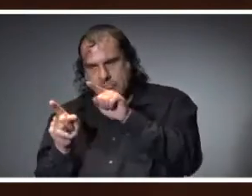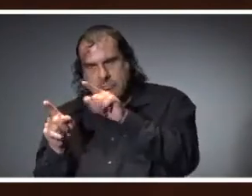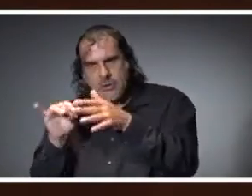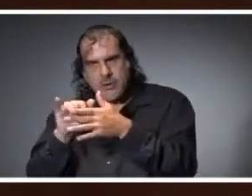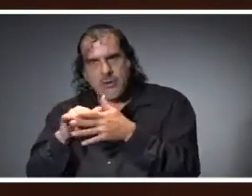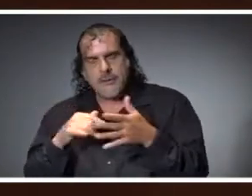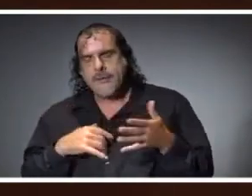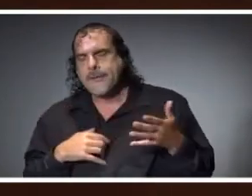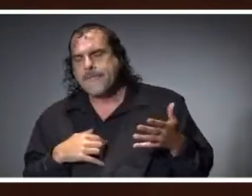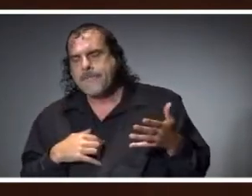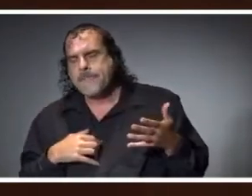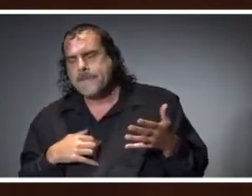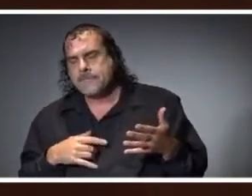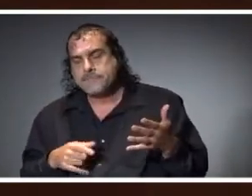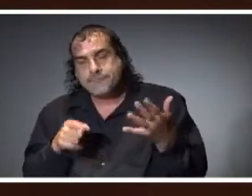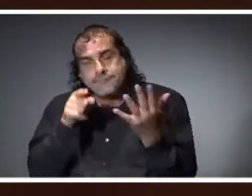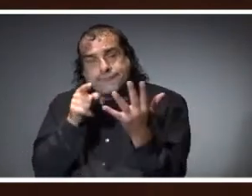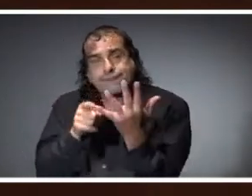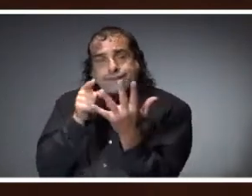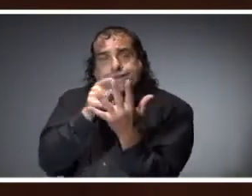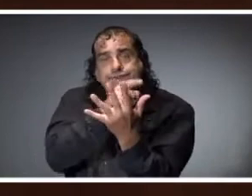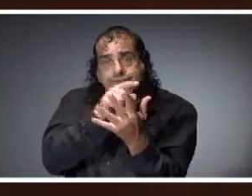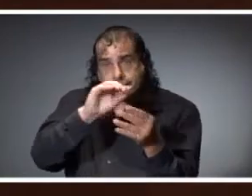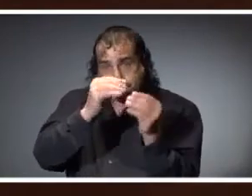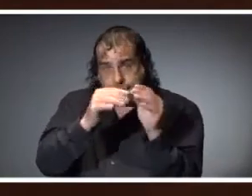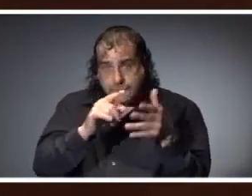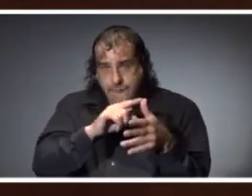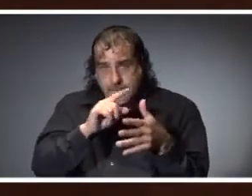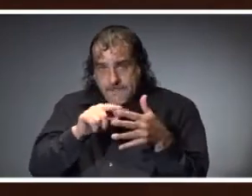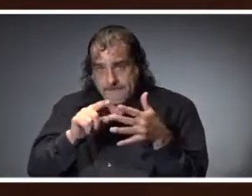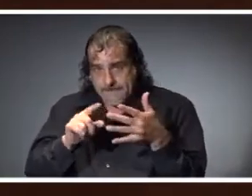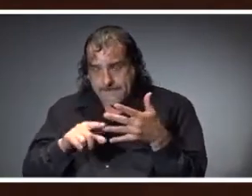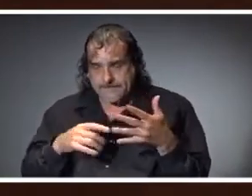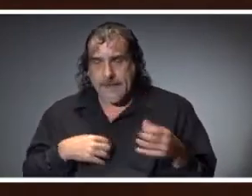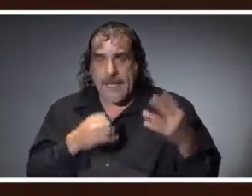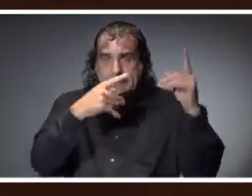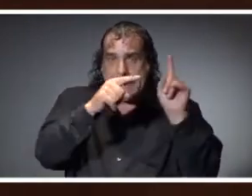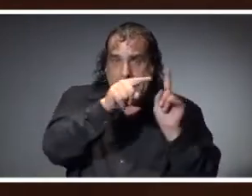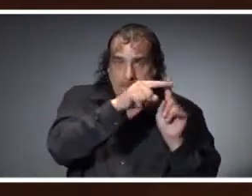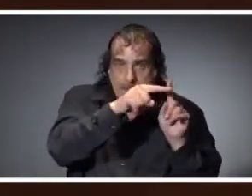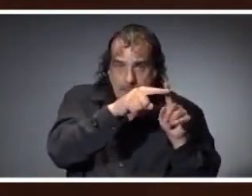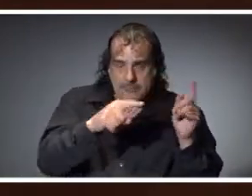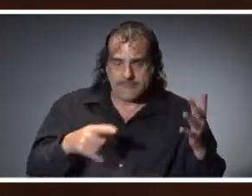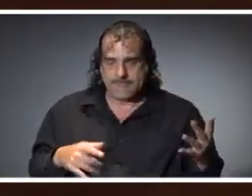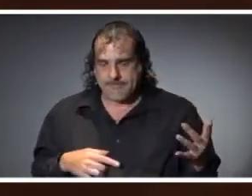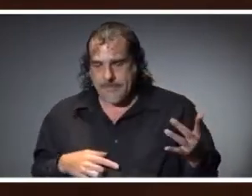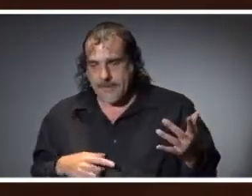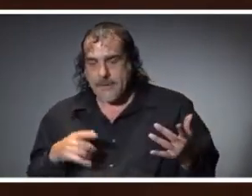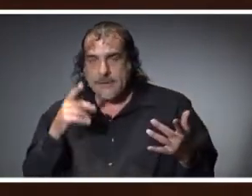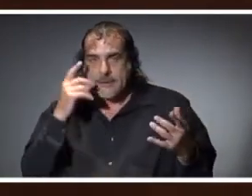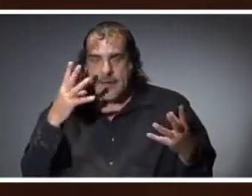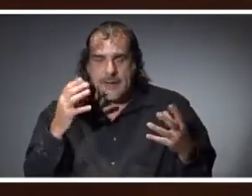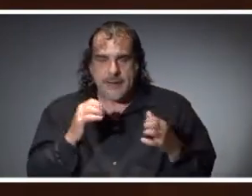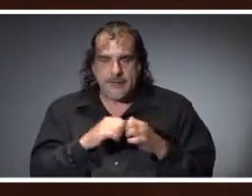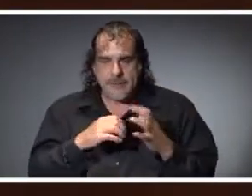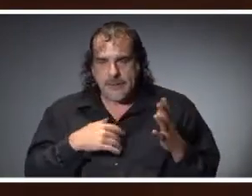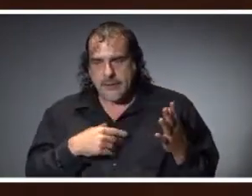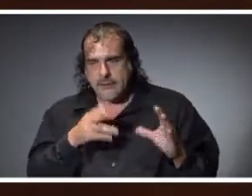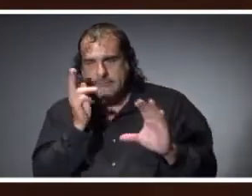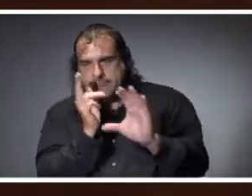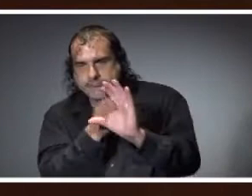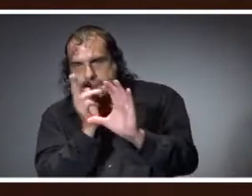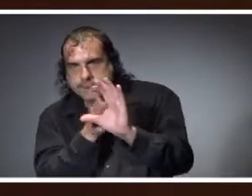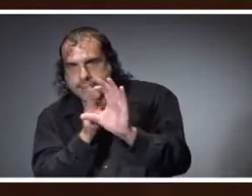at our other indicators besides cases, if you look at the numbers of cases that are reported in